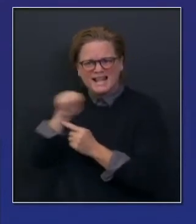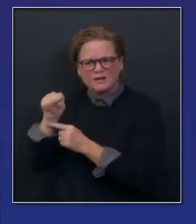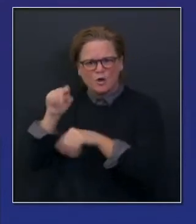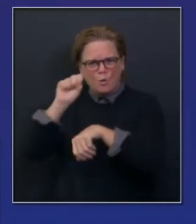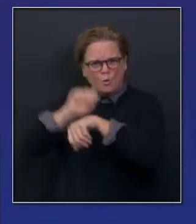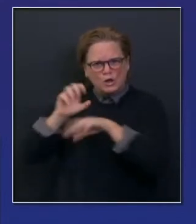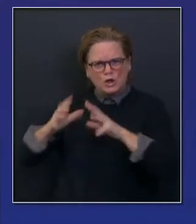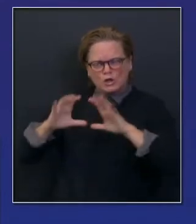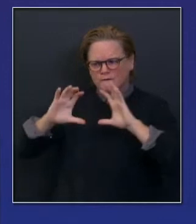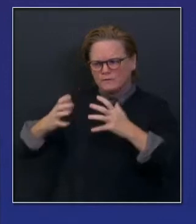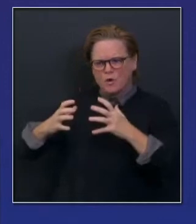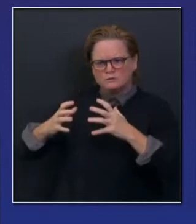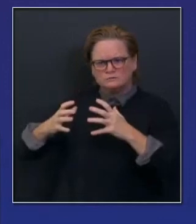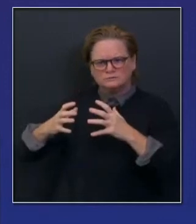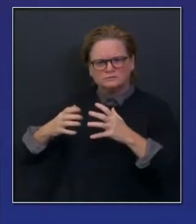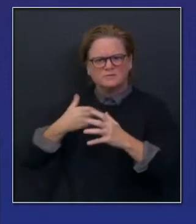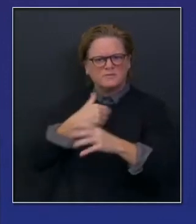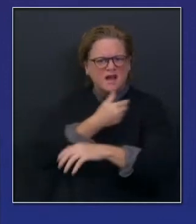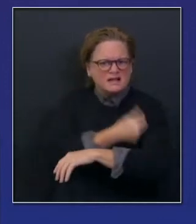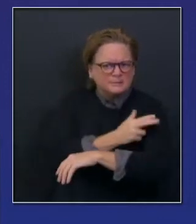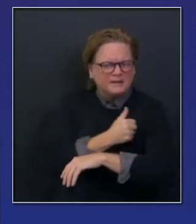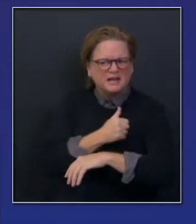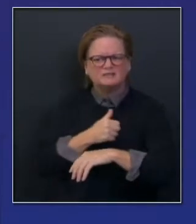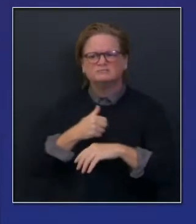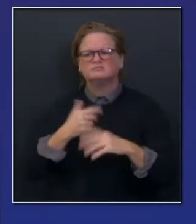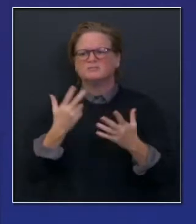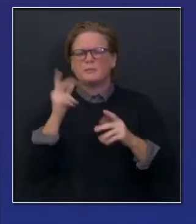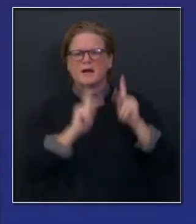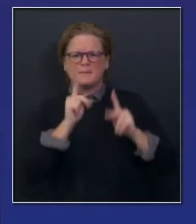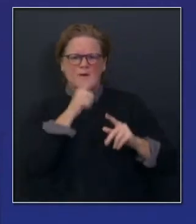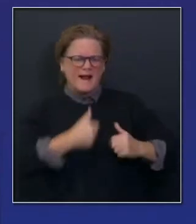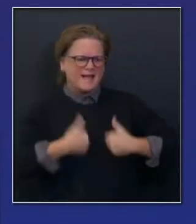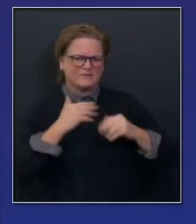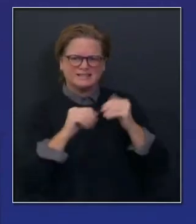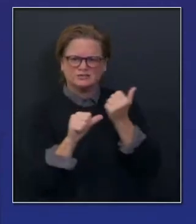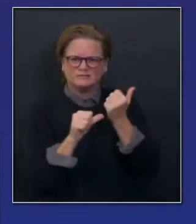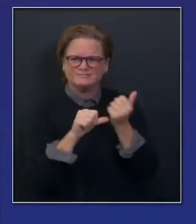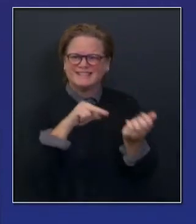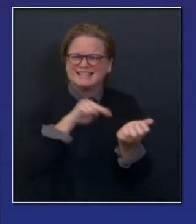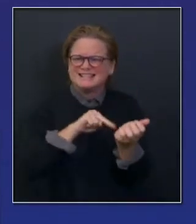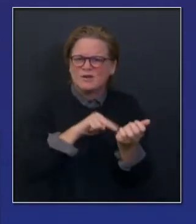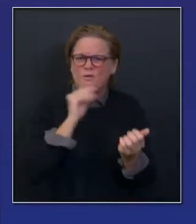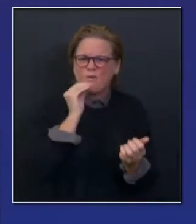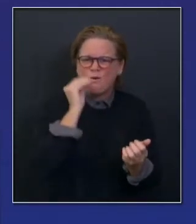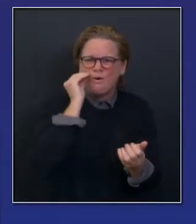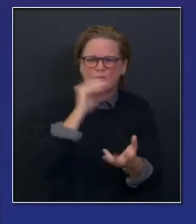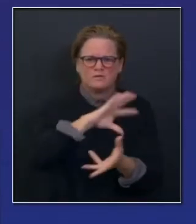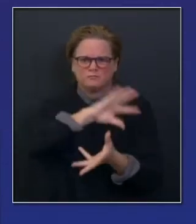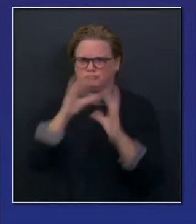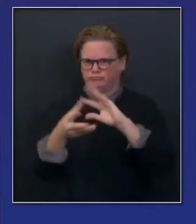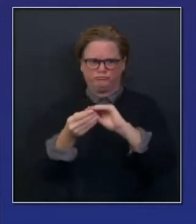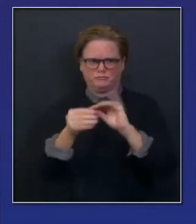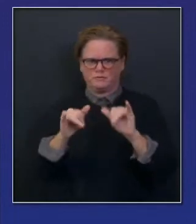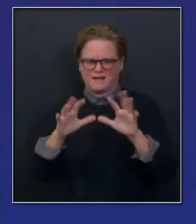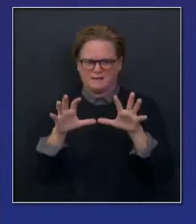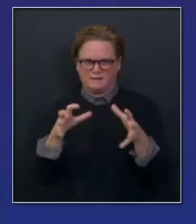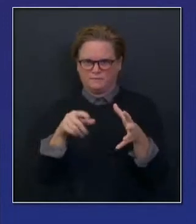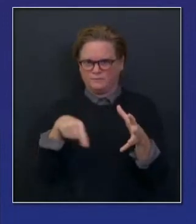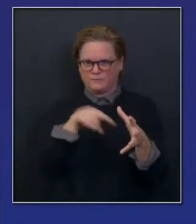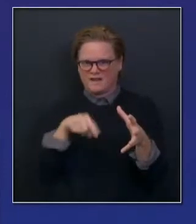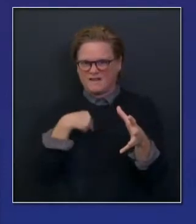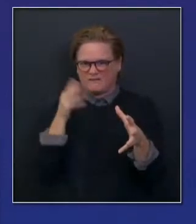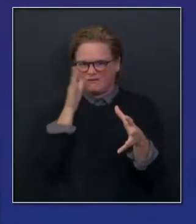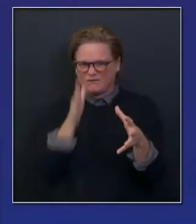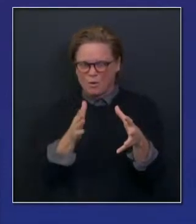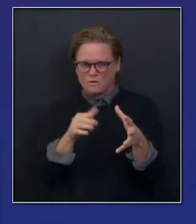care facilities. So that's the phase 1a. Those are the details we put out, and I'm going to show you those details in just